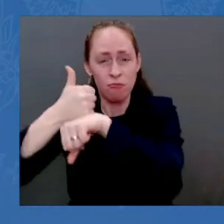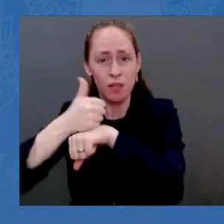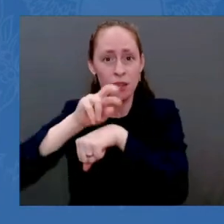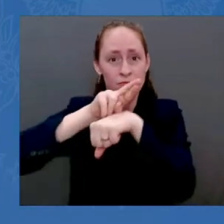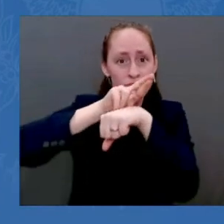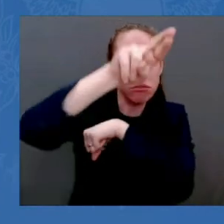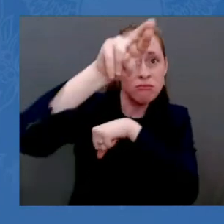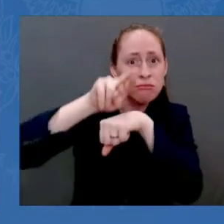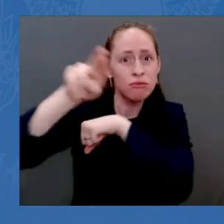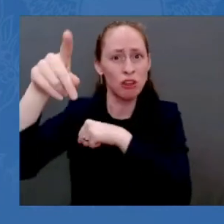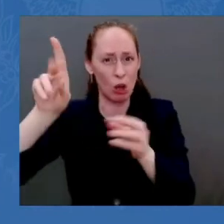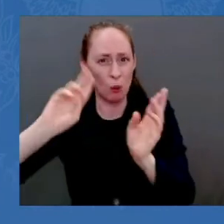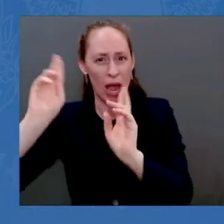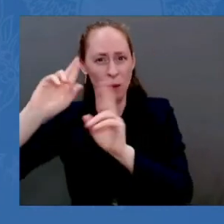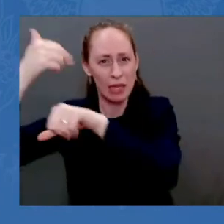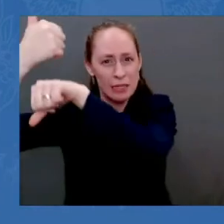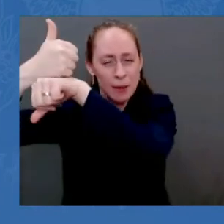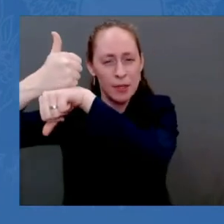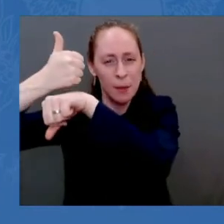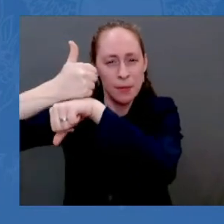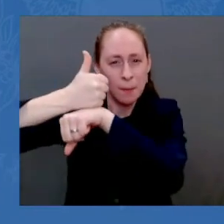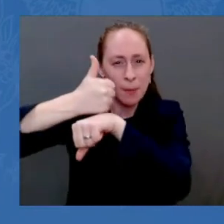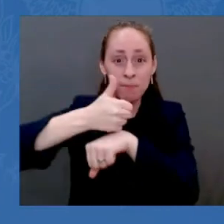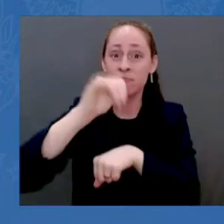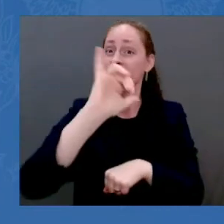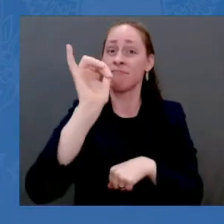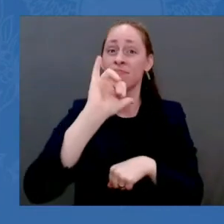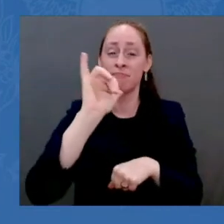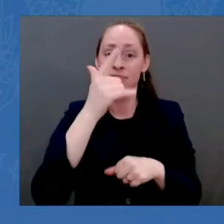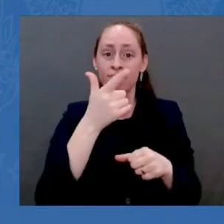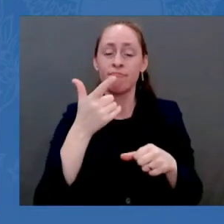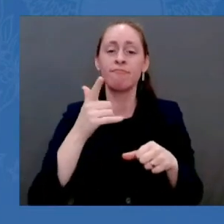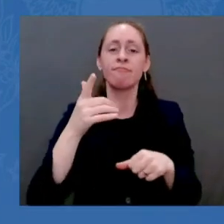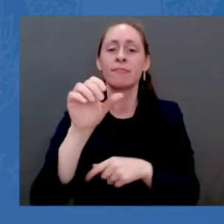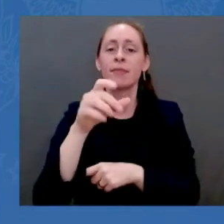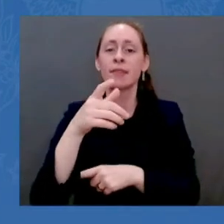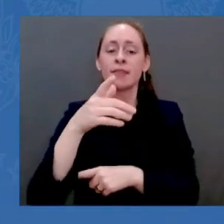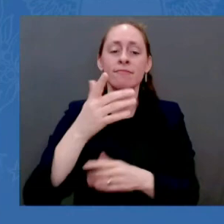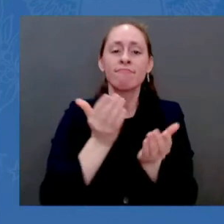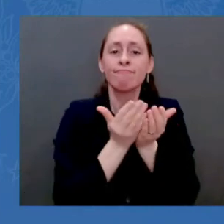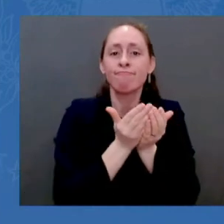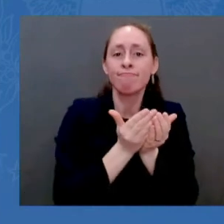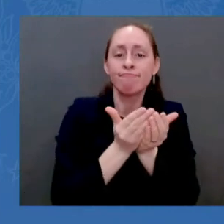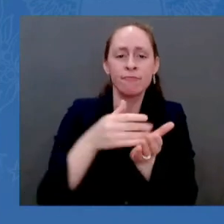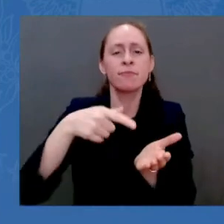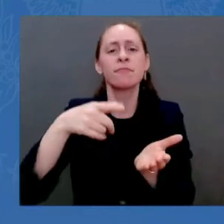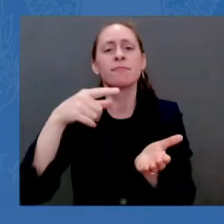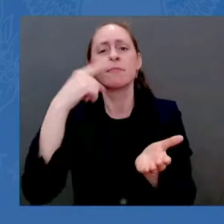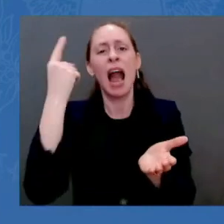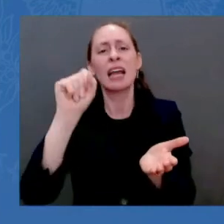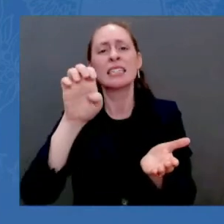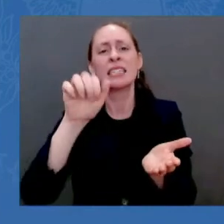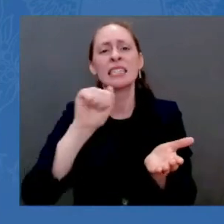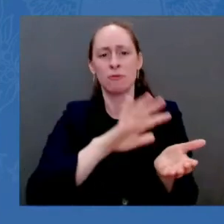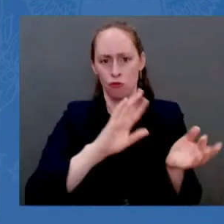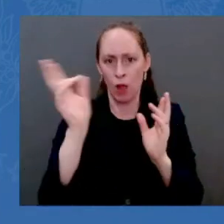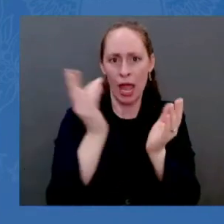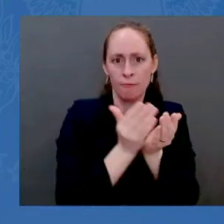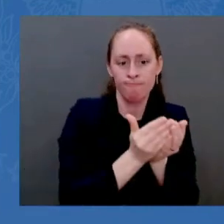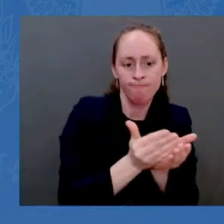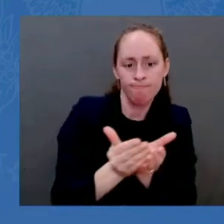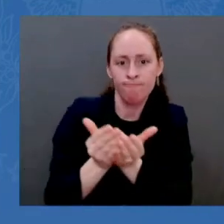are maneuvering in the Black Sea to Ukraine's south, including amphibious assault ships, missile cruisers and submarines.